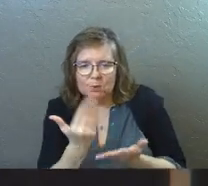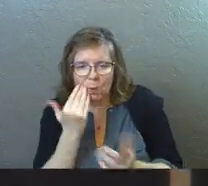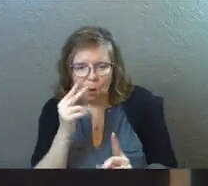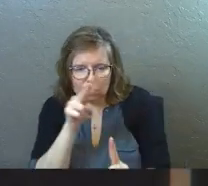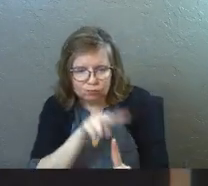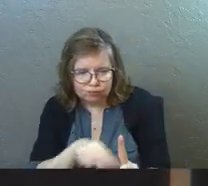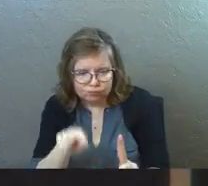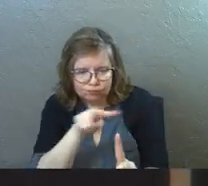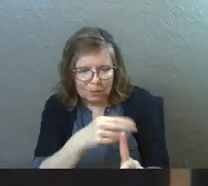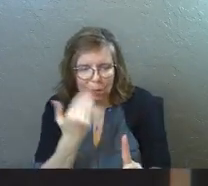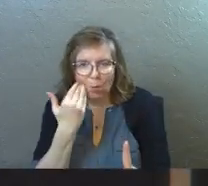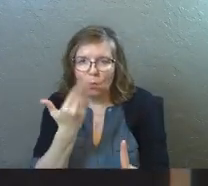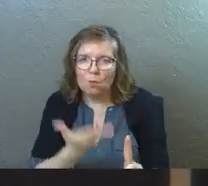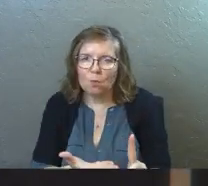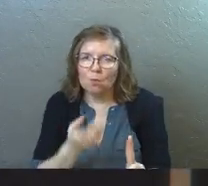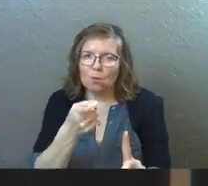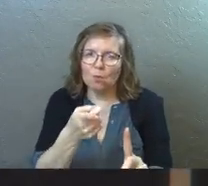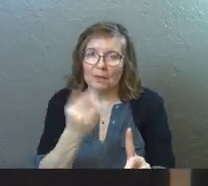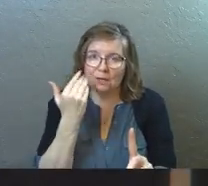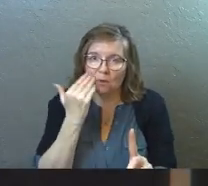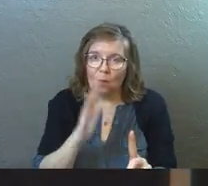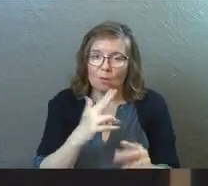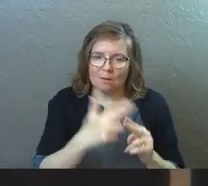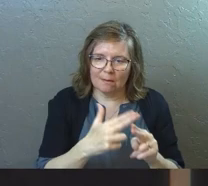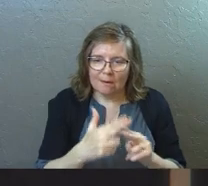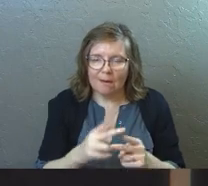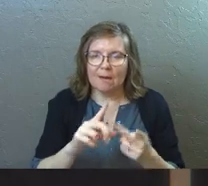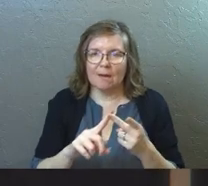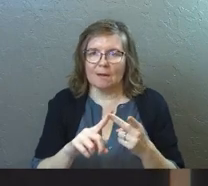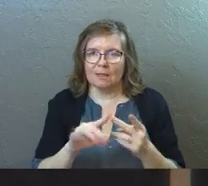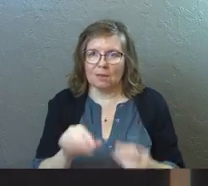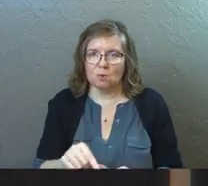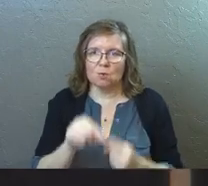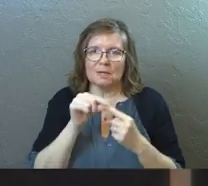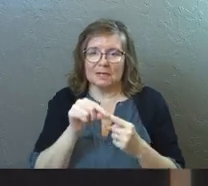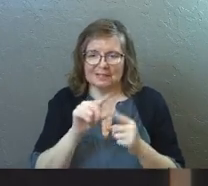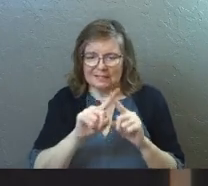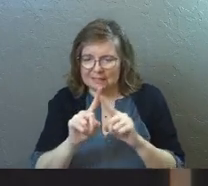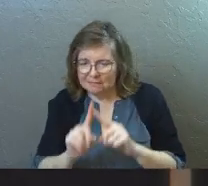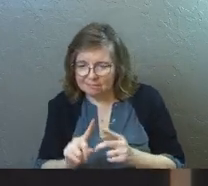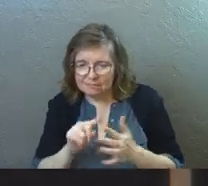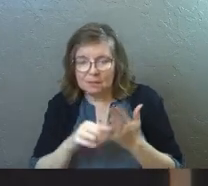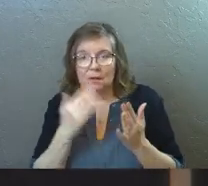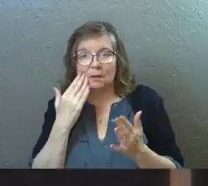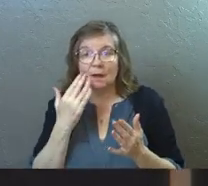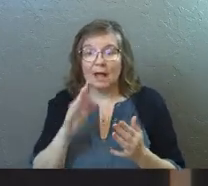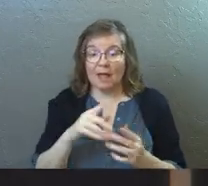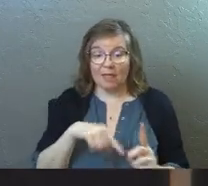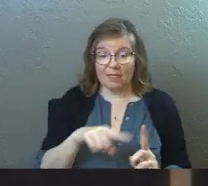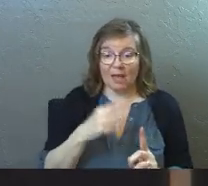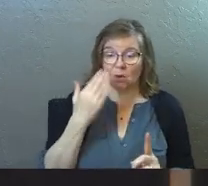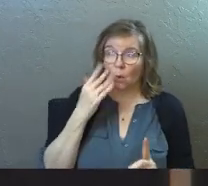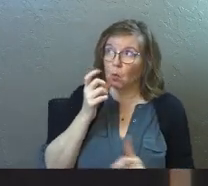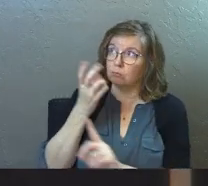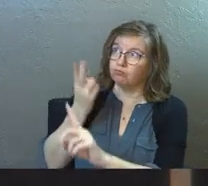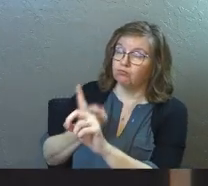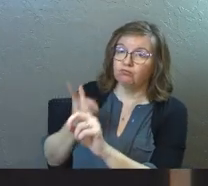is when it comes to you. He knows their name. He knows their uniqueness. Also, they know his voice.